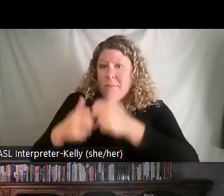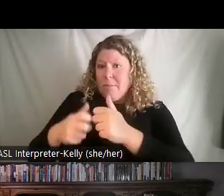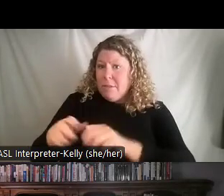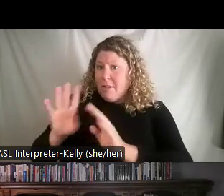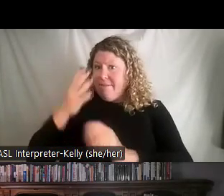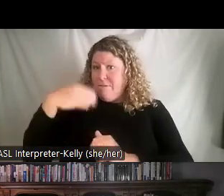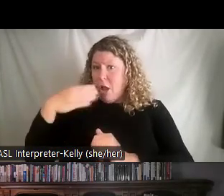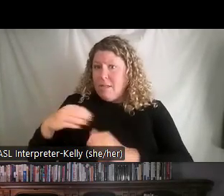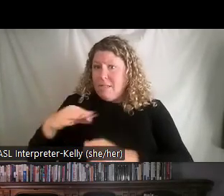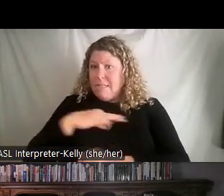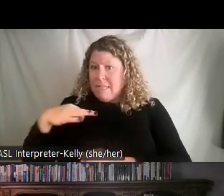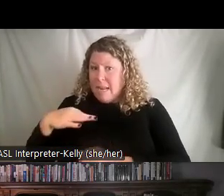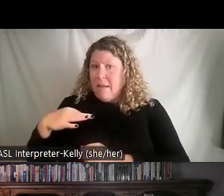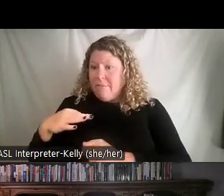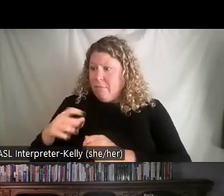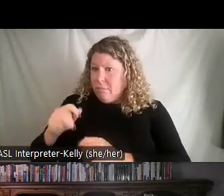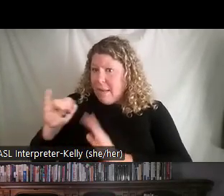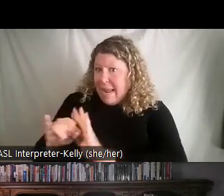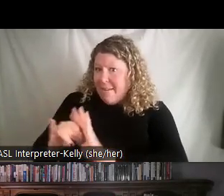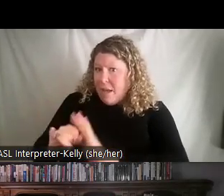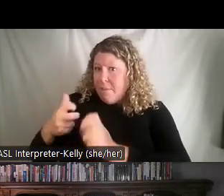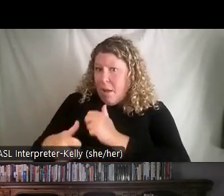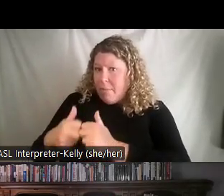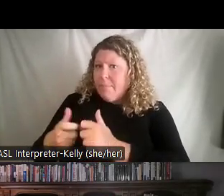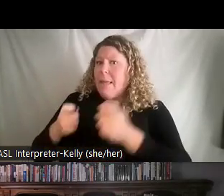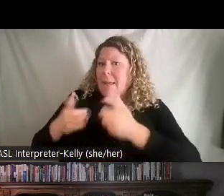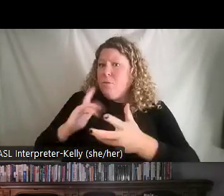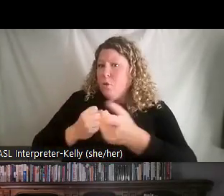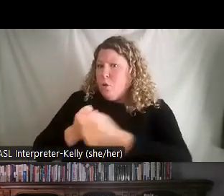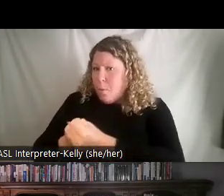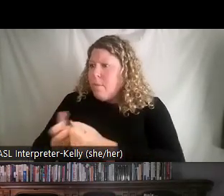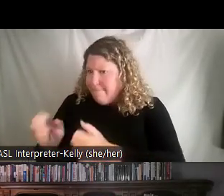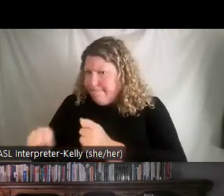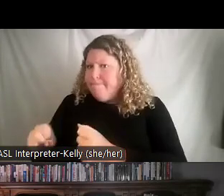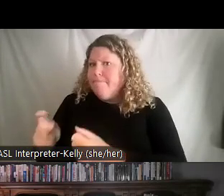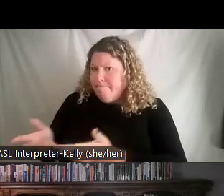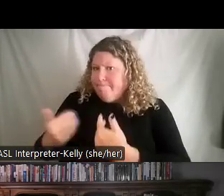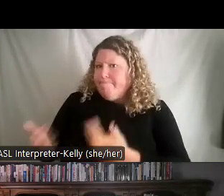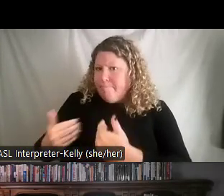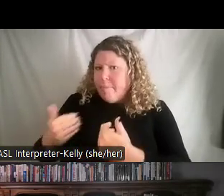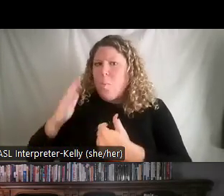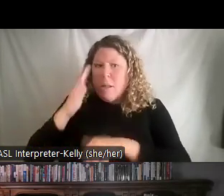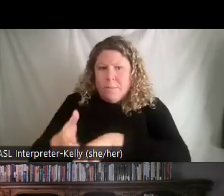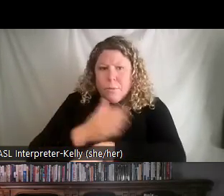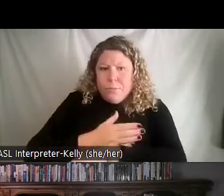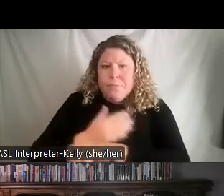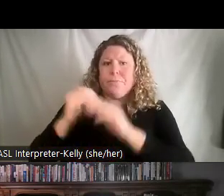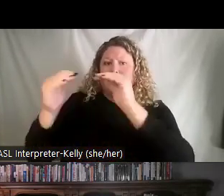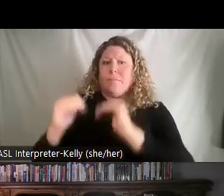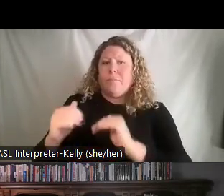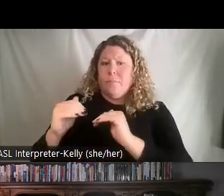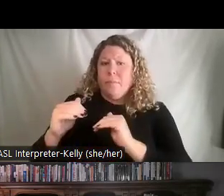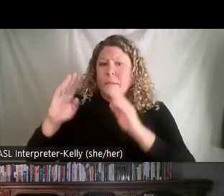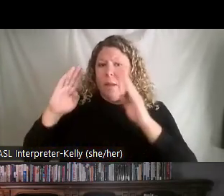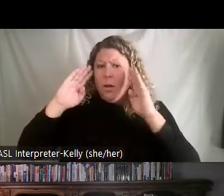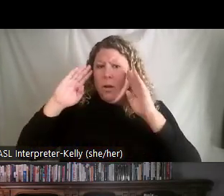supports them in making those improvements. We want to see problems as improvement opportunities and make them visible. We don't want to